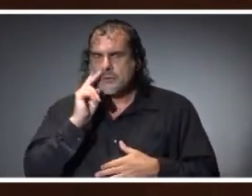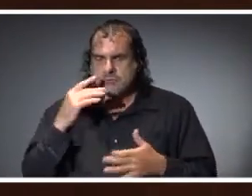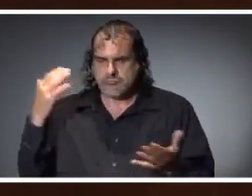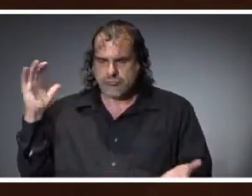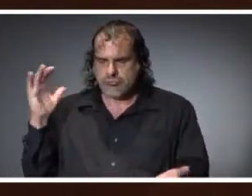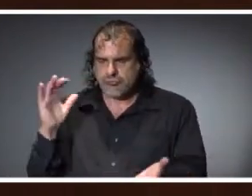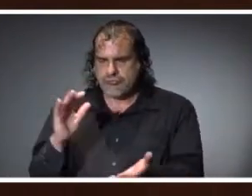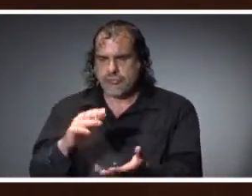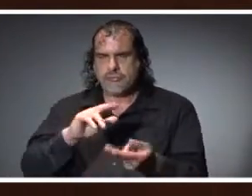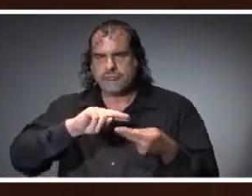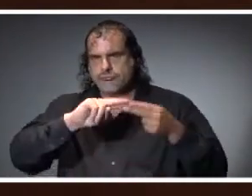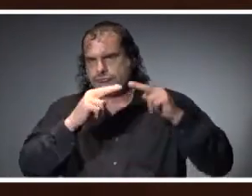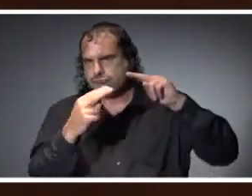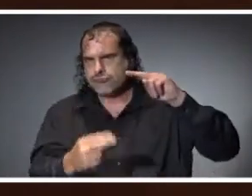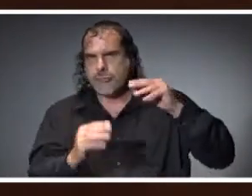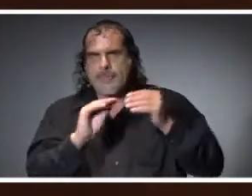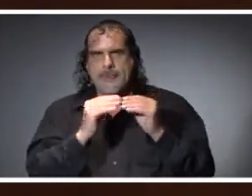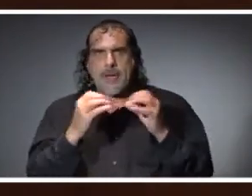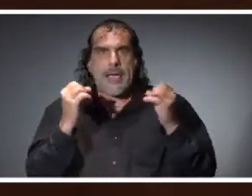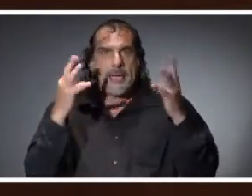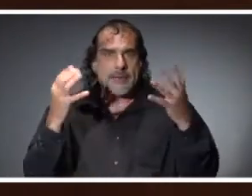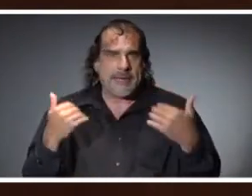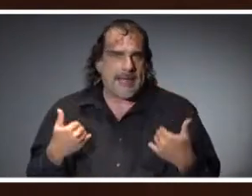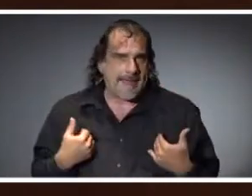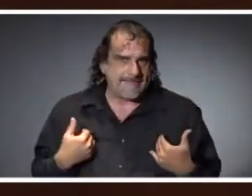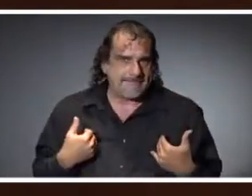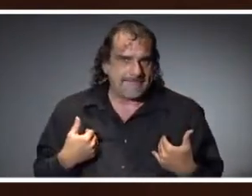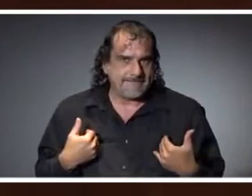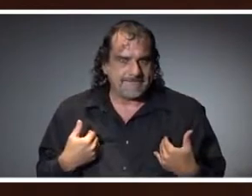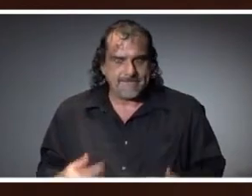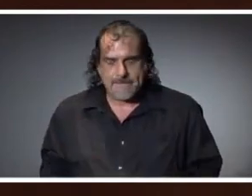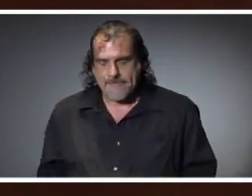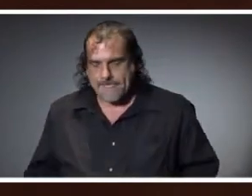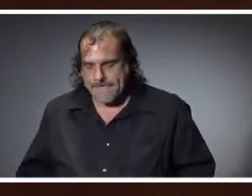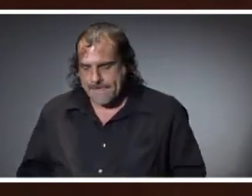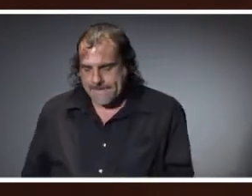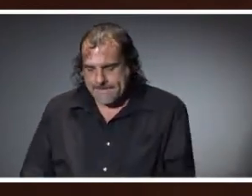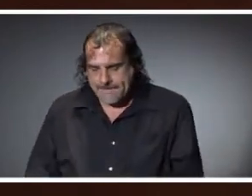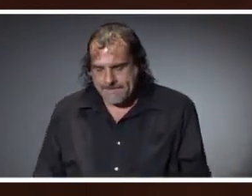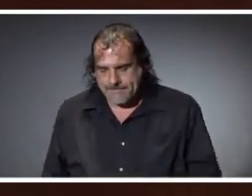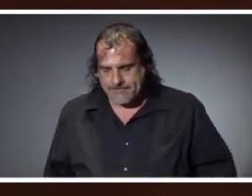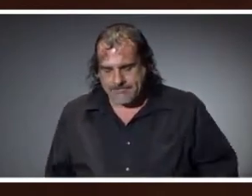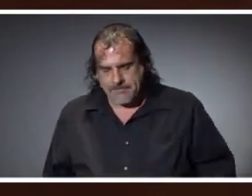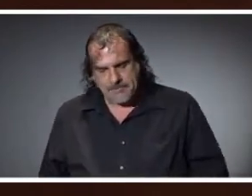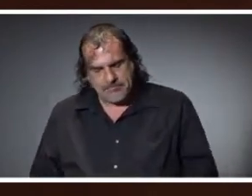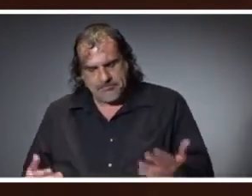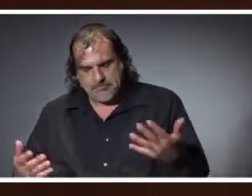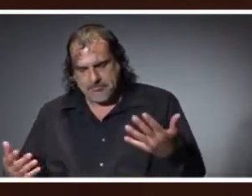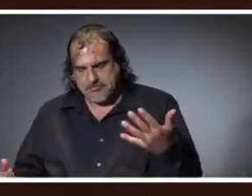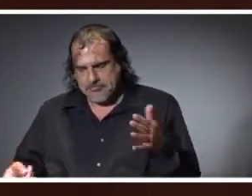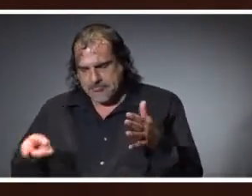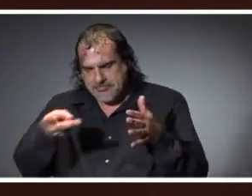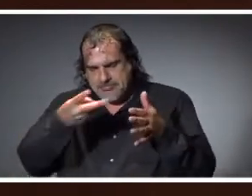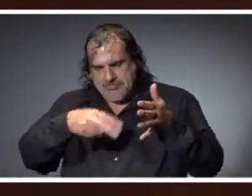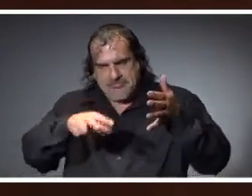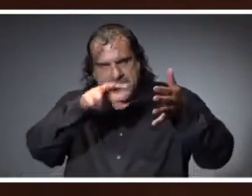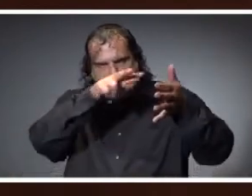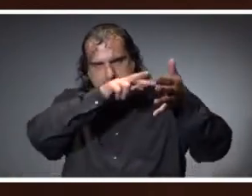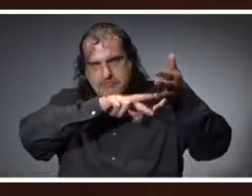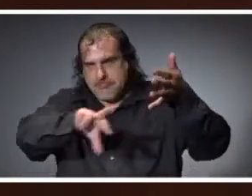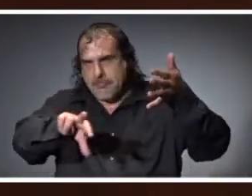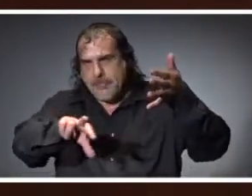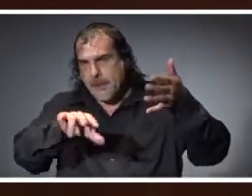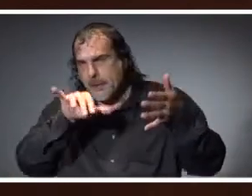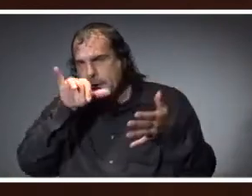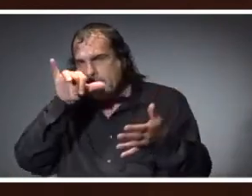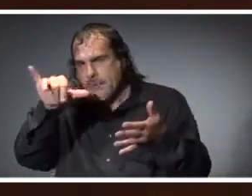in the number of long-term care outbreaks over the next coming couple of weeks. Certainly, that's